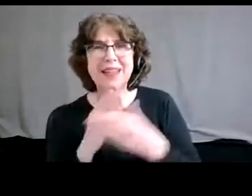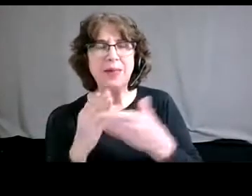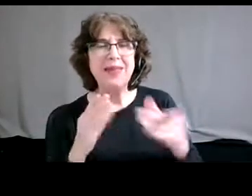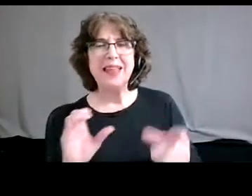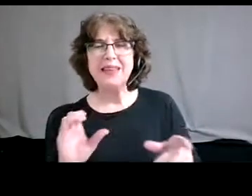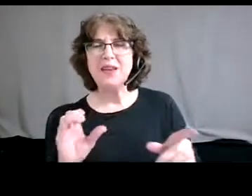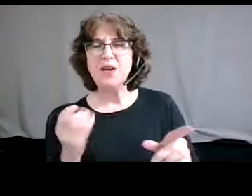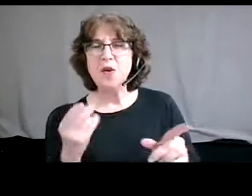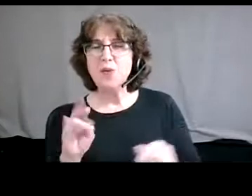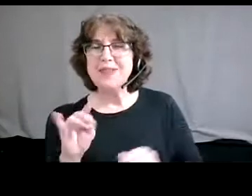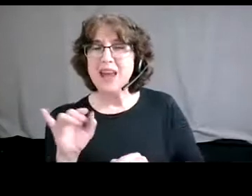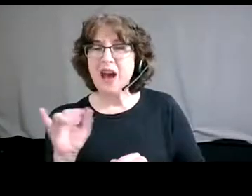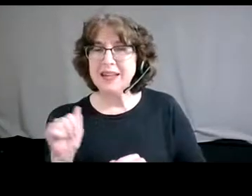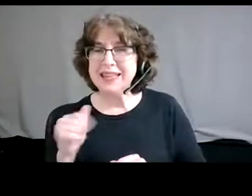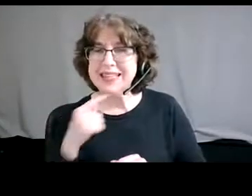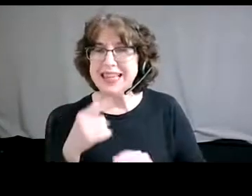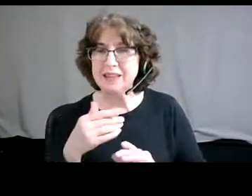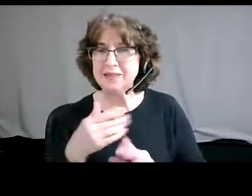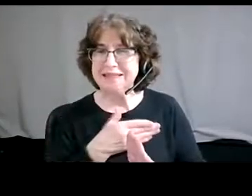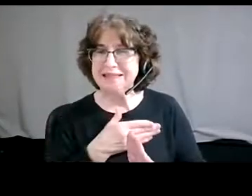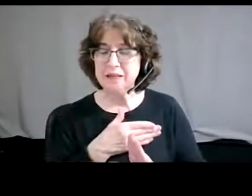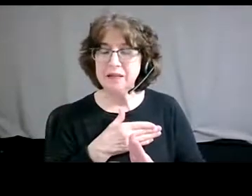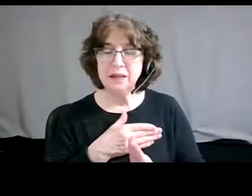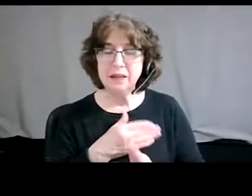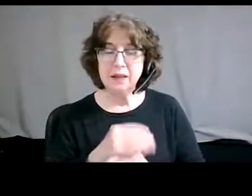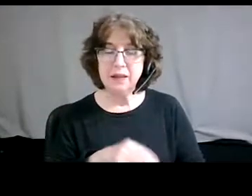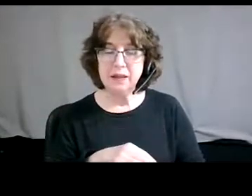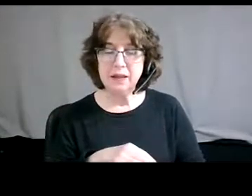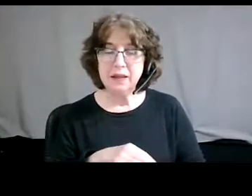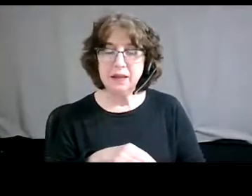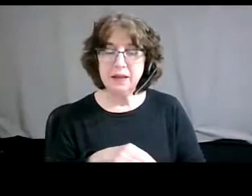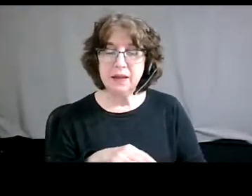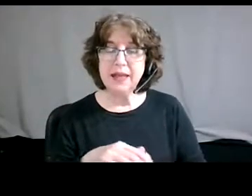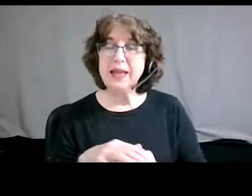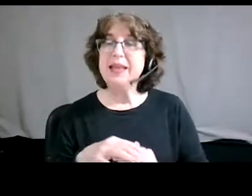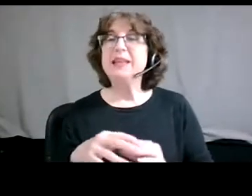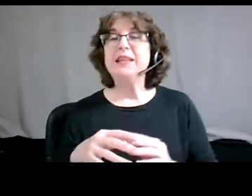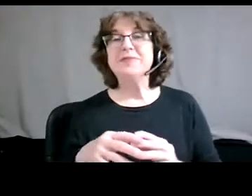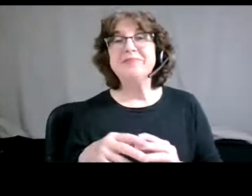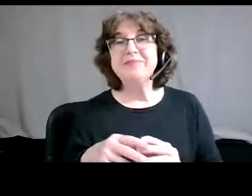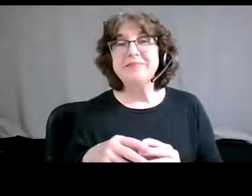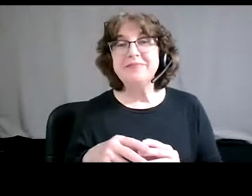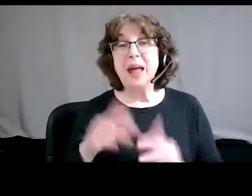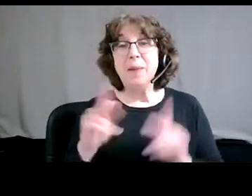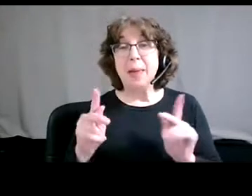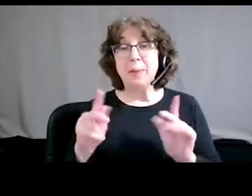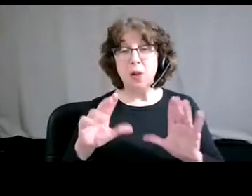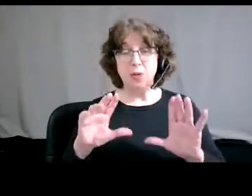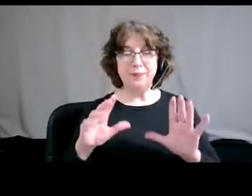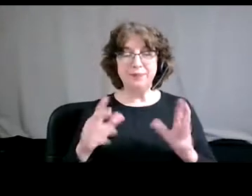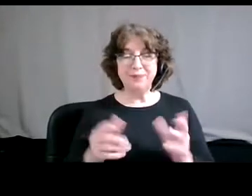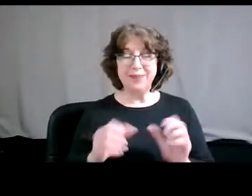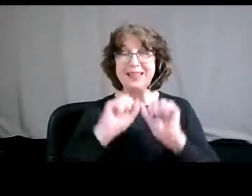Um, you know, the idea of ensuring that people who, who are sort of most marginalized by